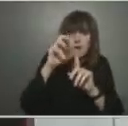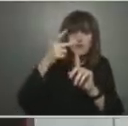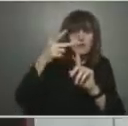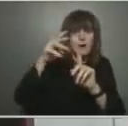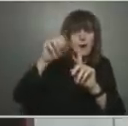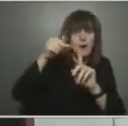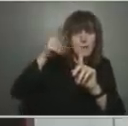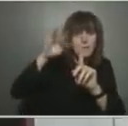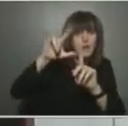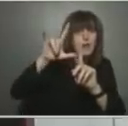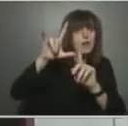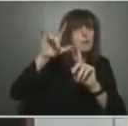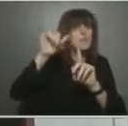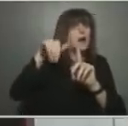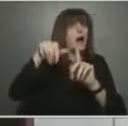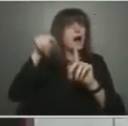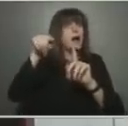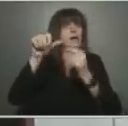for all Ontarians.